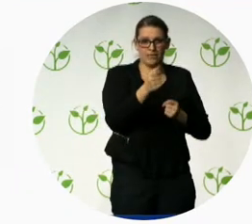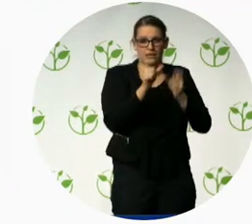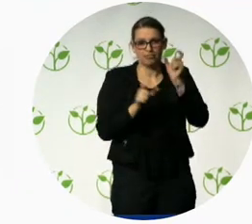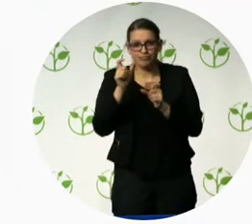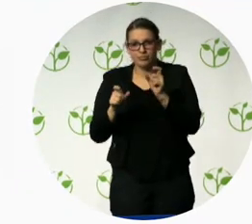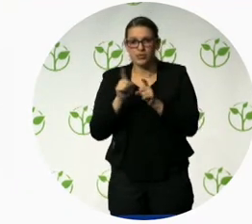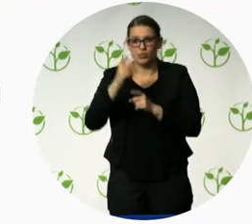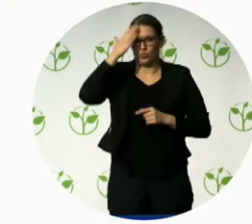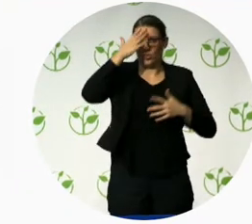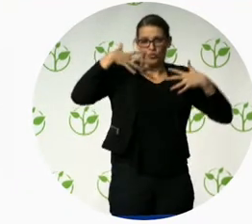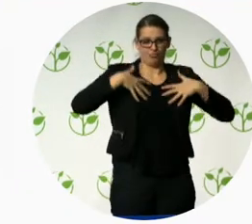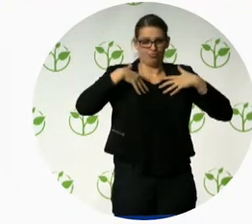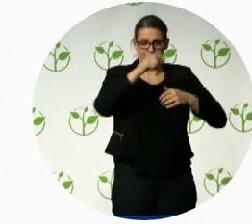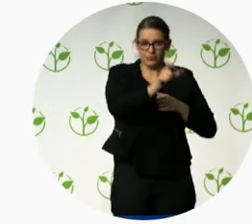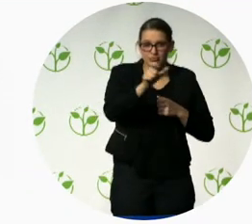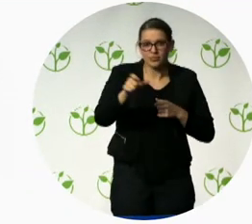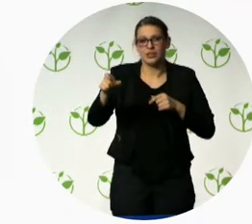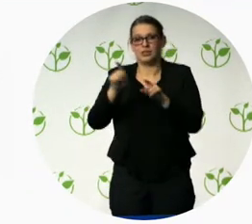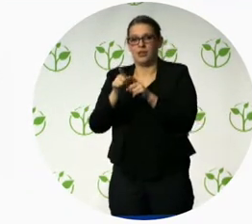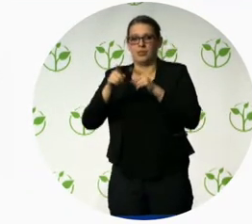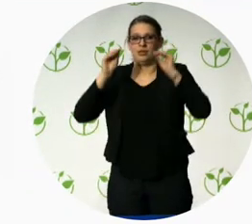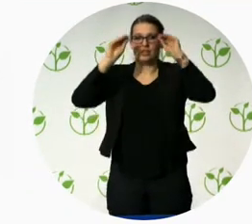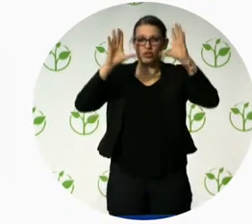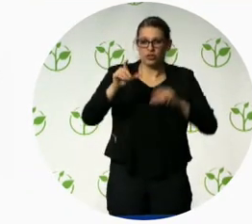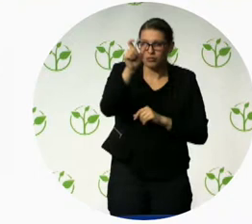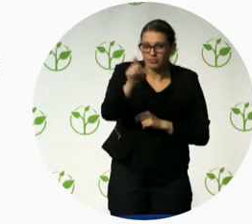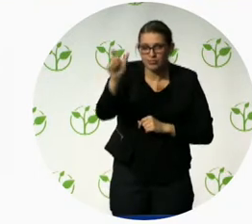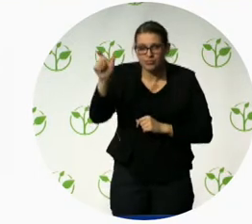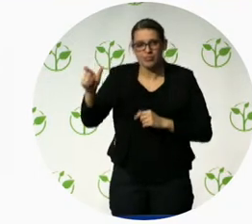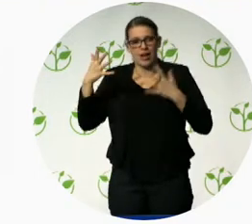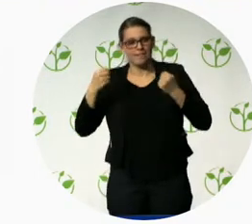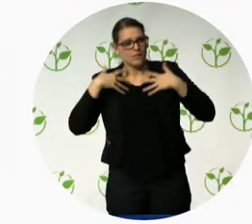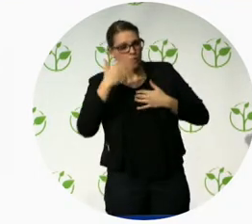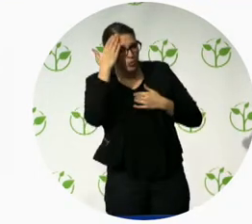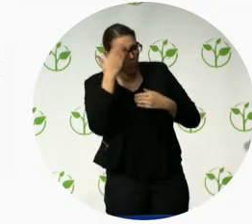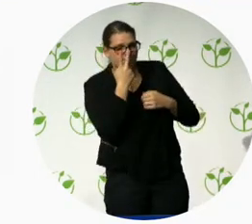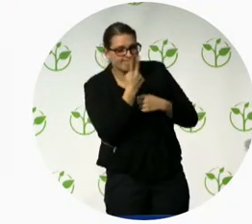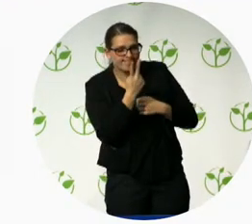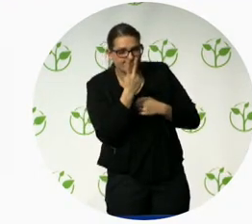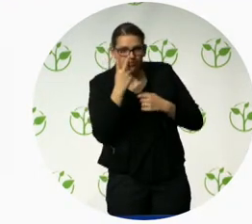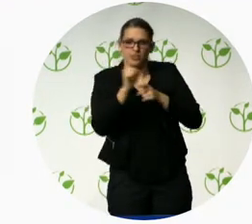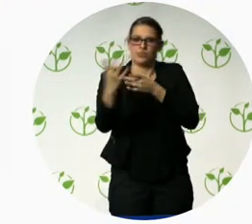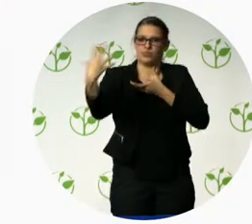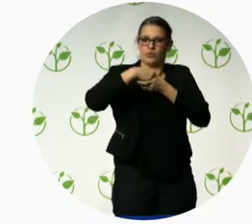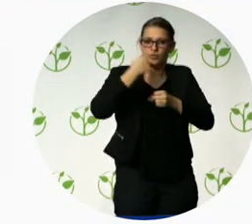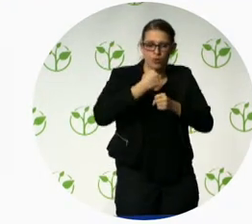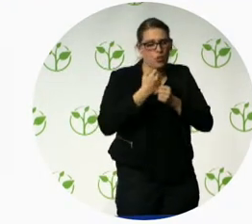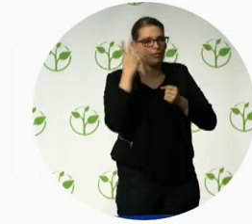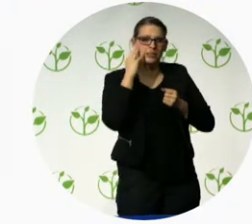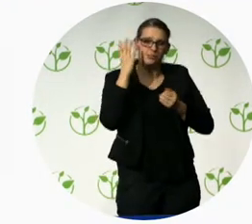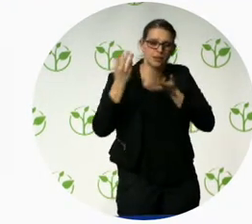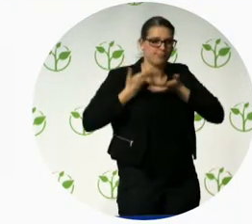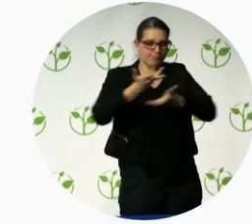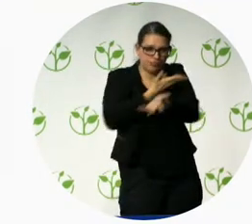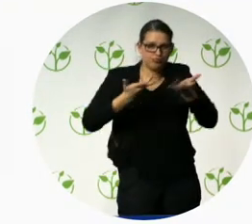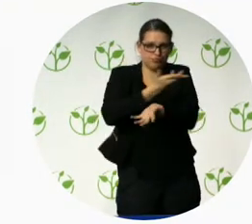apps don't just change the social dynamic for people with disabilities, but actually they allow me to be more inclusive. They allow me to make